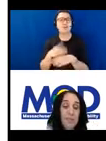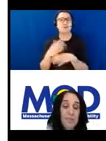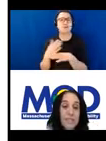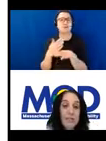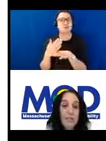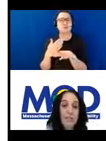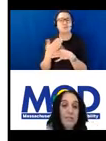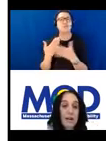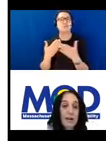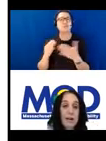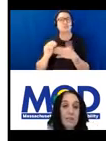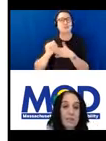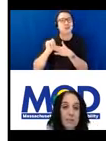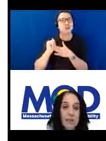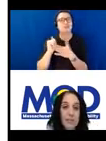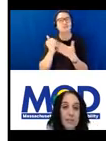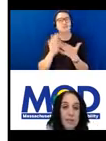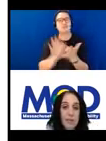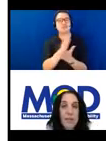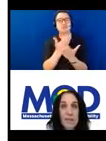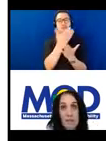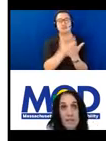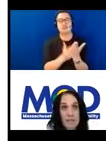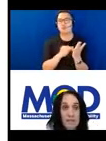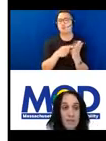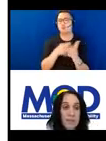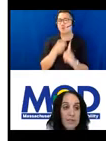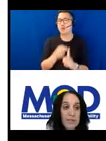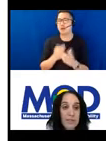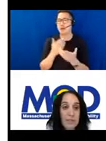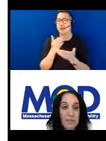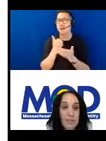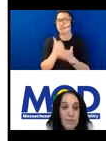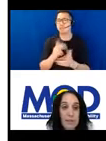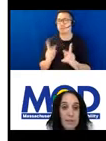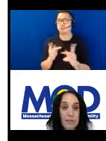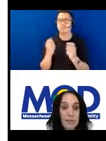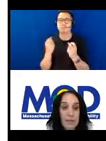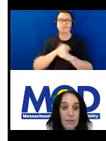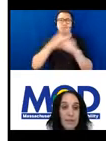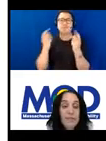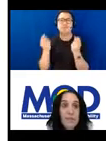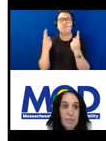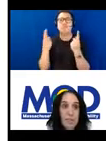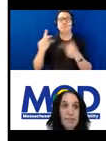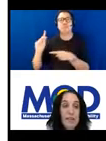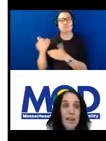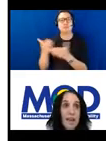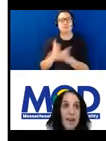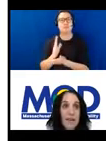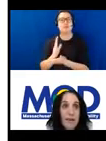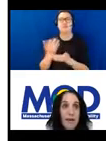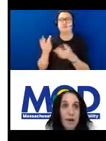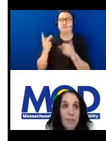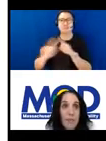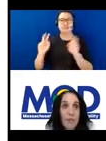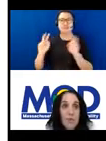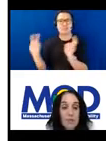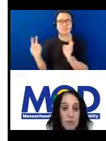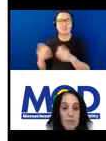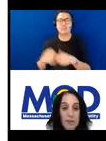materials that address various disability related rights subjects, and